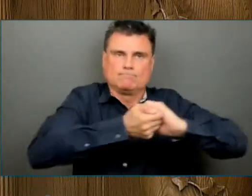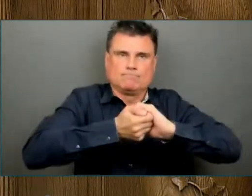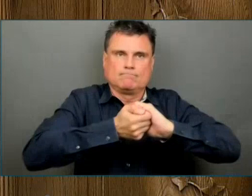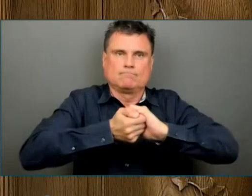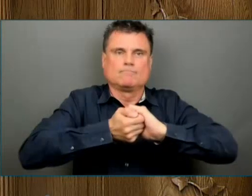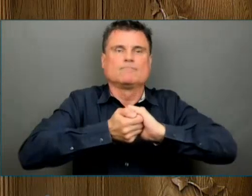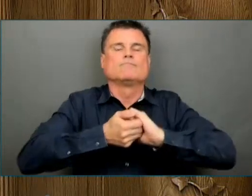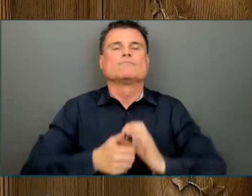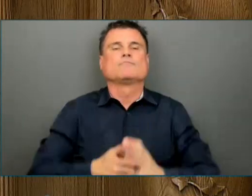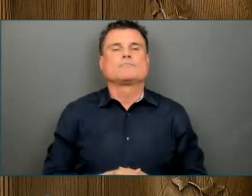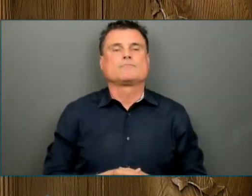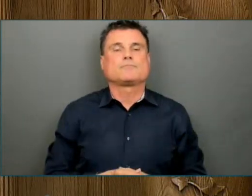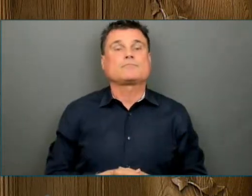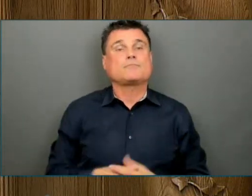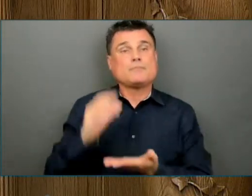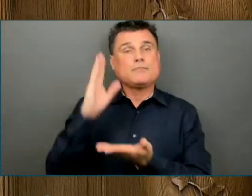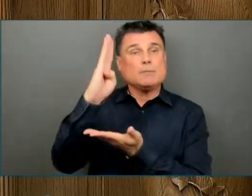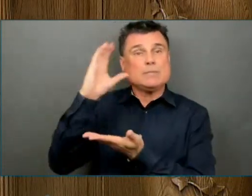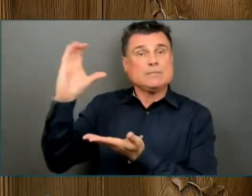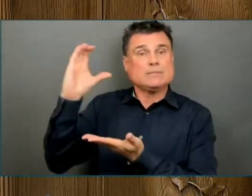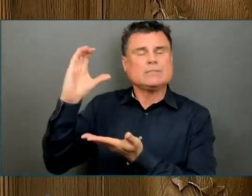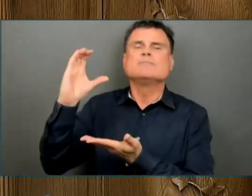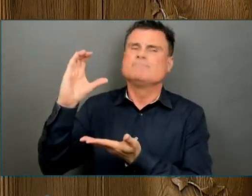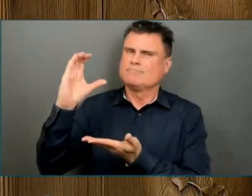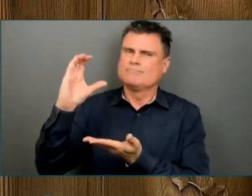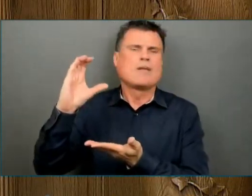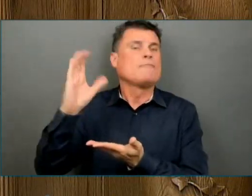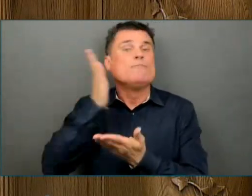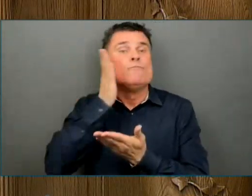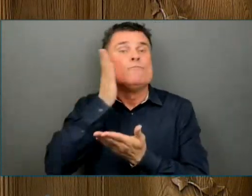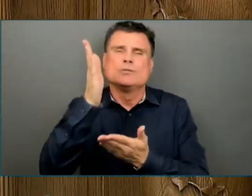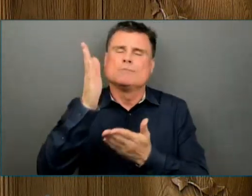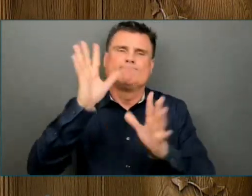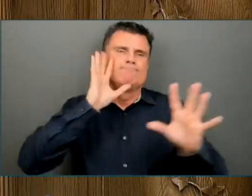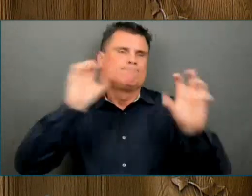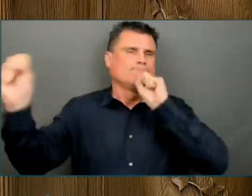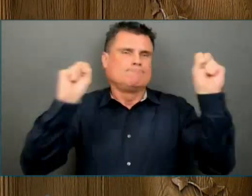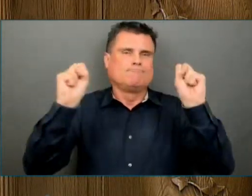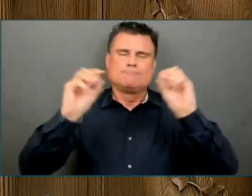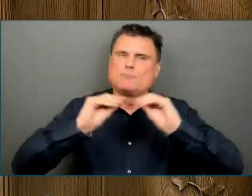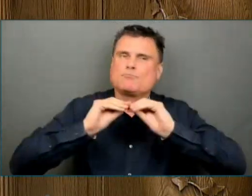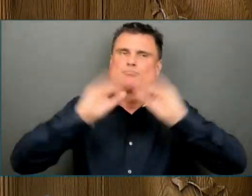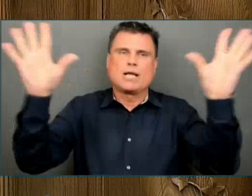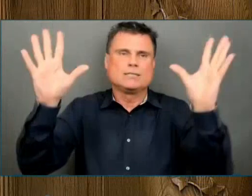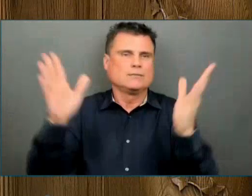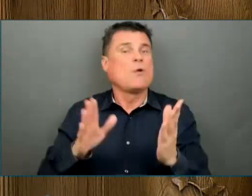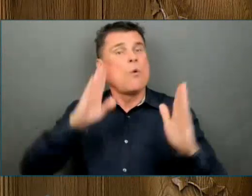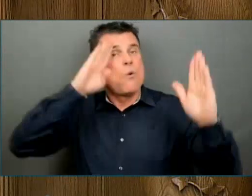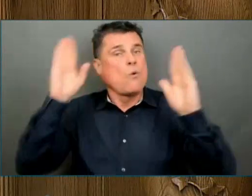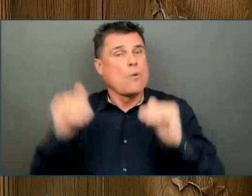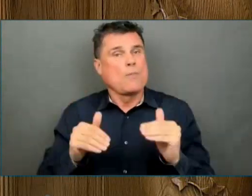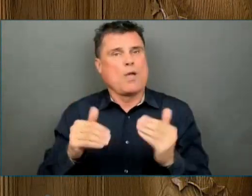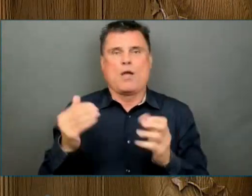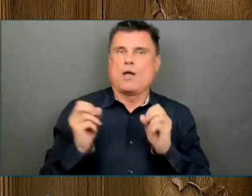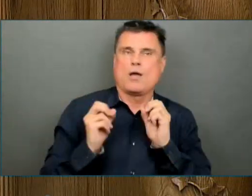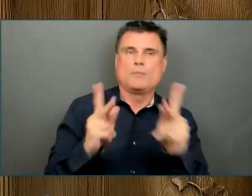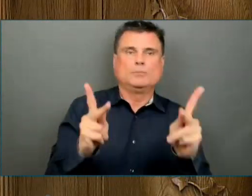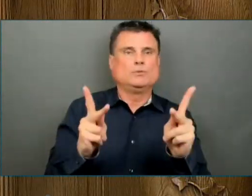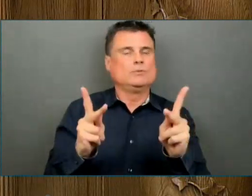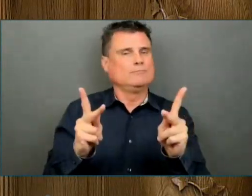and opportunity. Now let's get to work ensuring BC comes back stronger than ever for everyone.